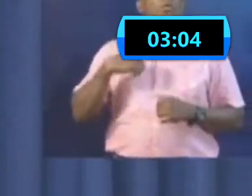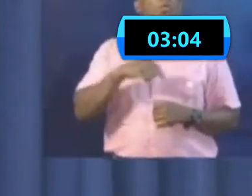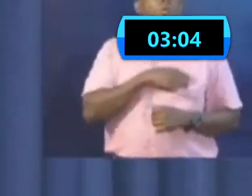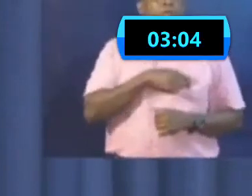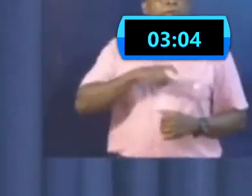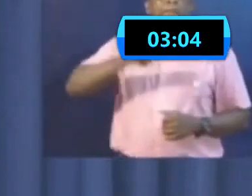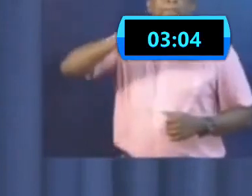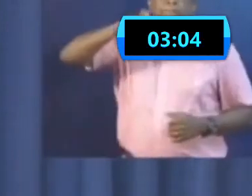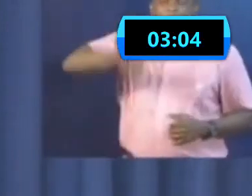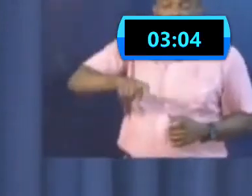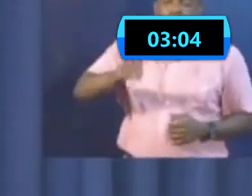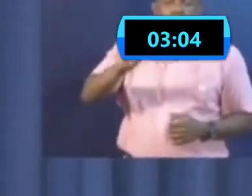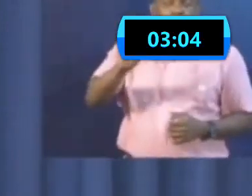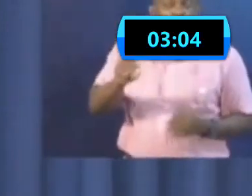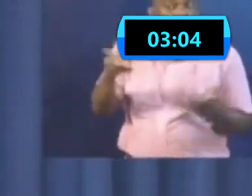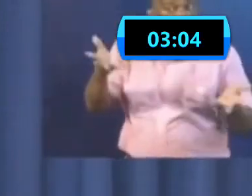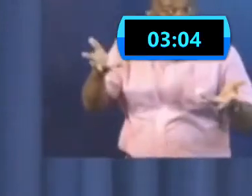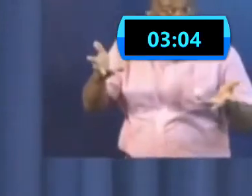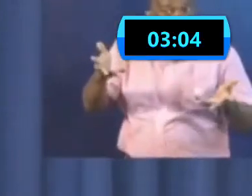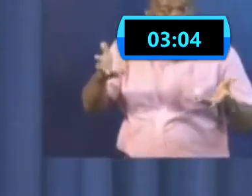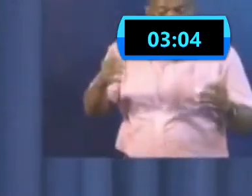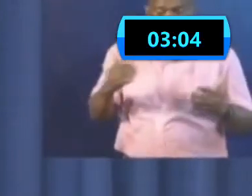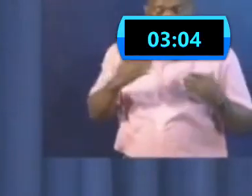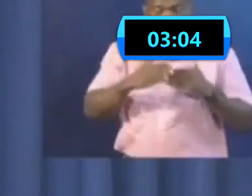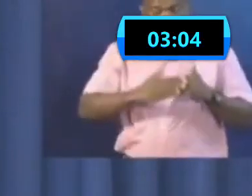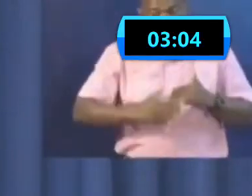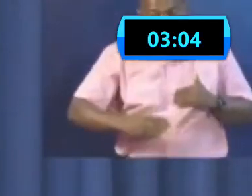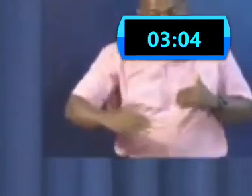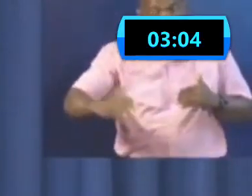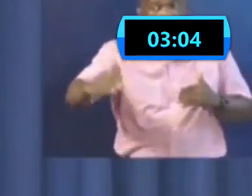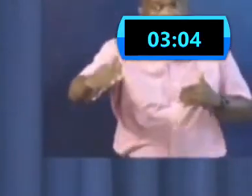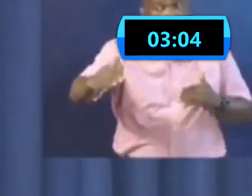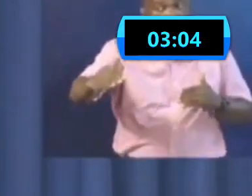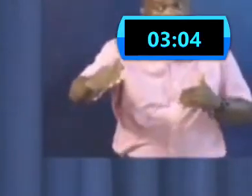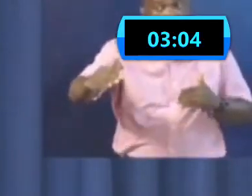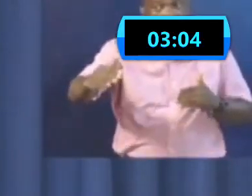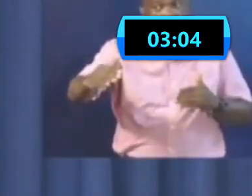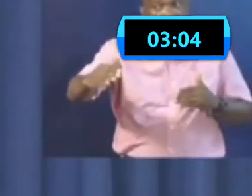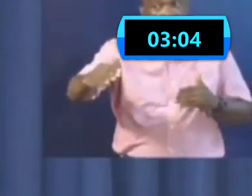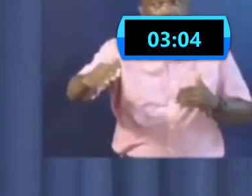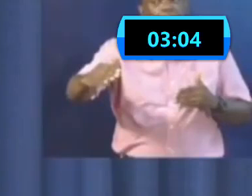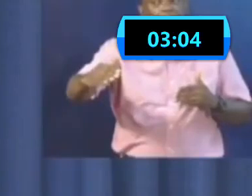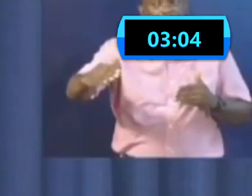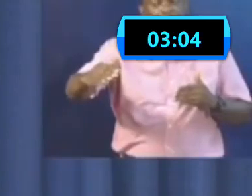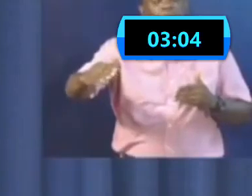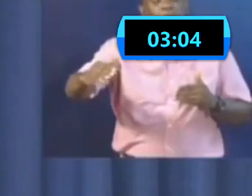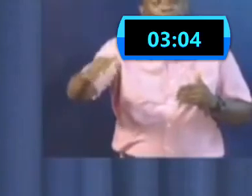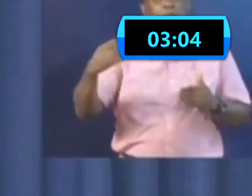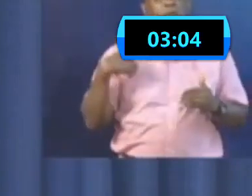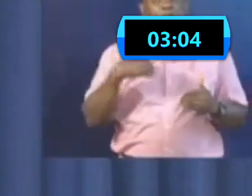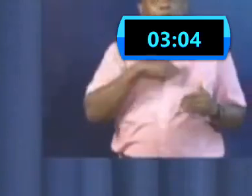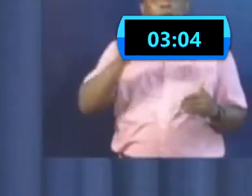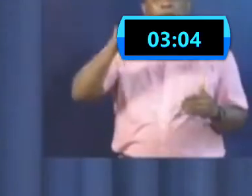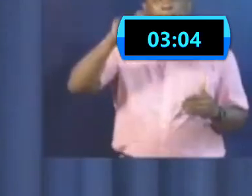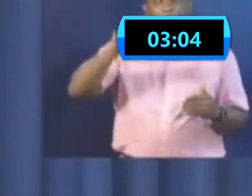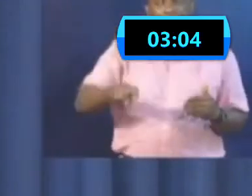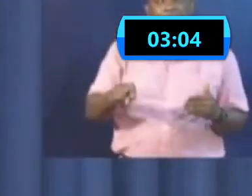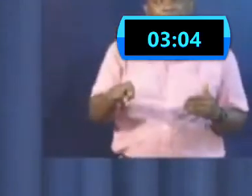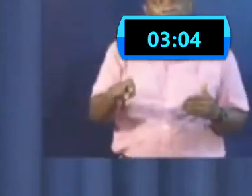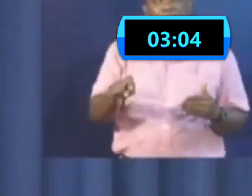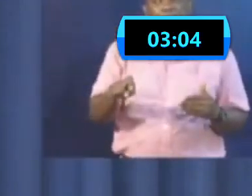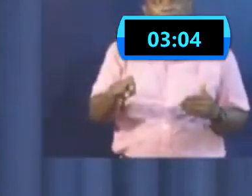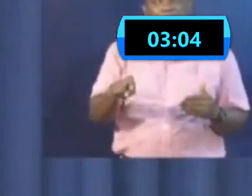all along now going forward, is be in a position to have the